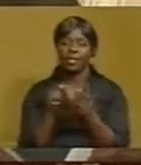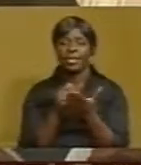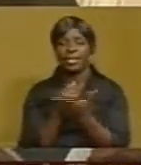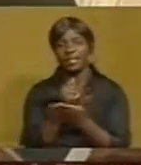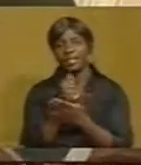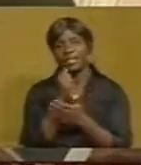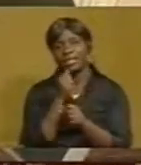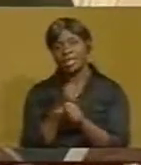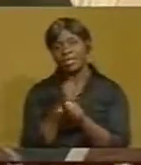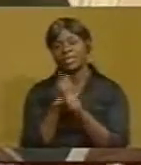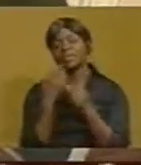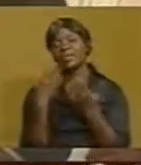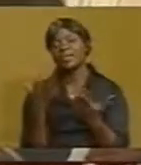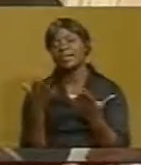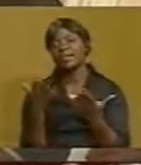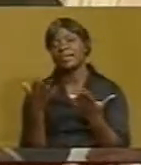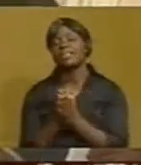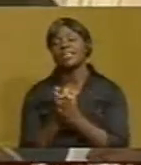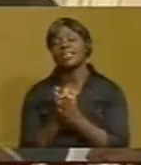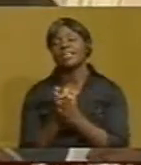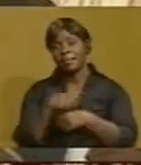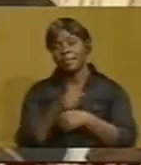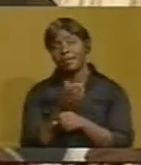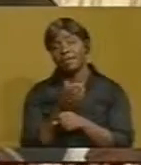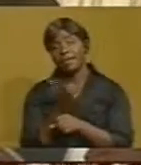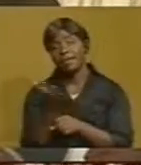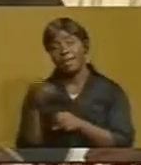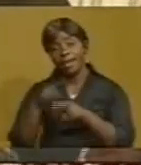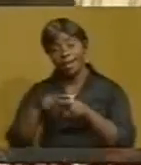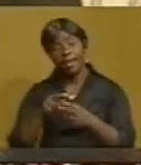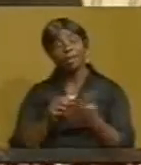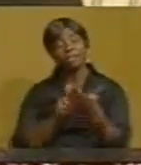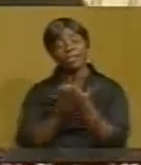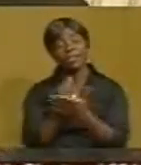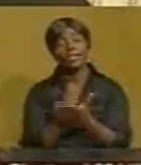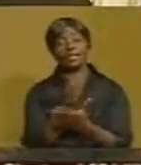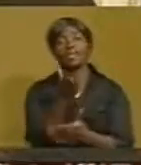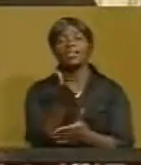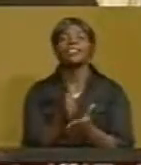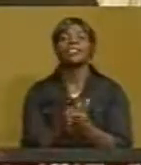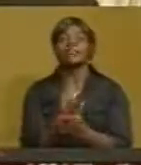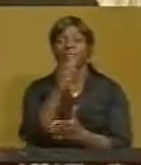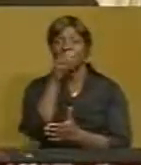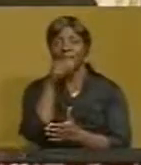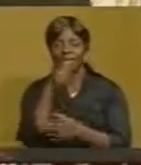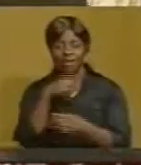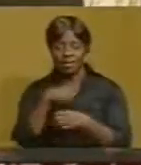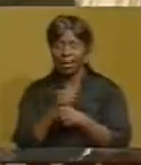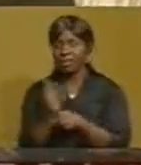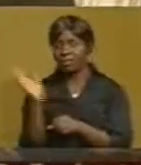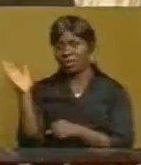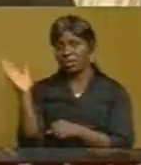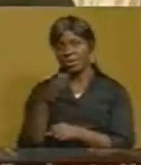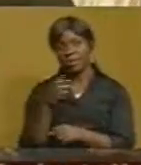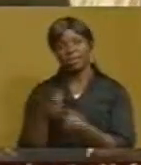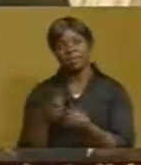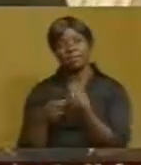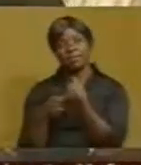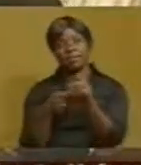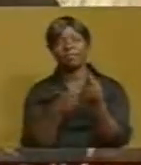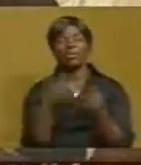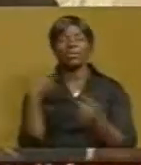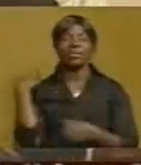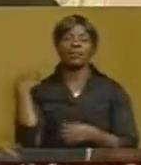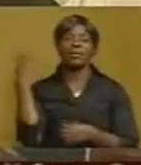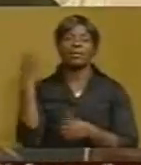labor productivity. The private sector can come in to support government in this drive through various means